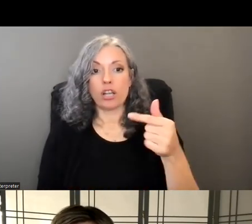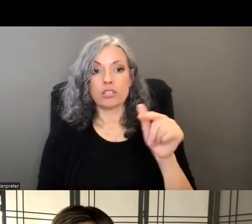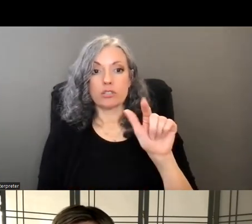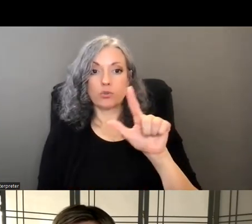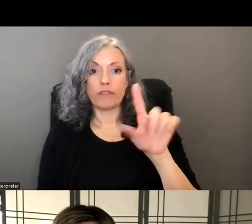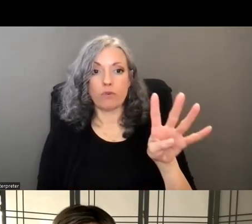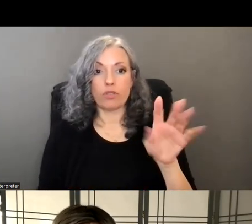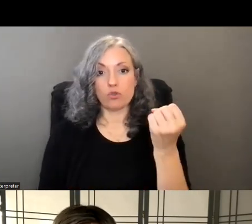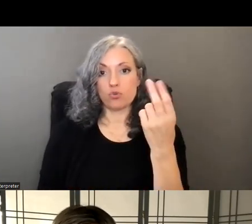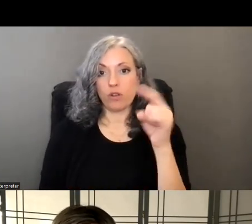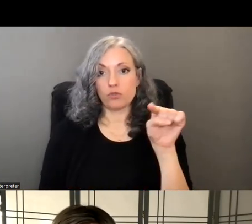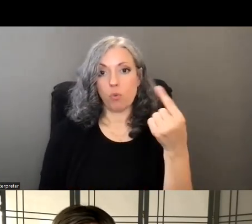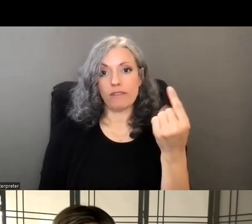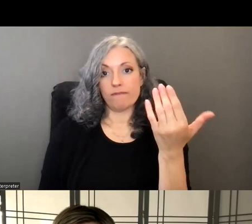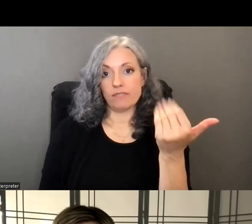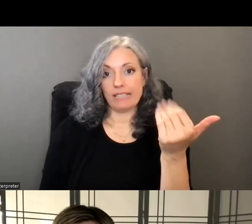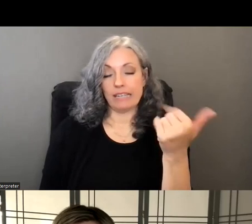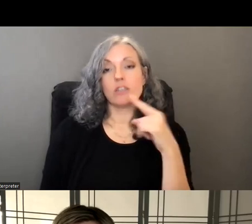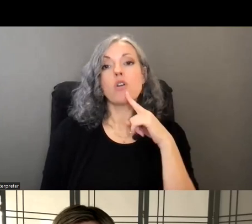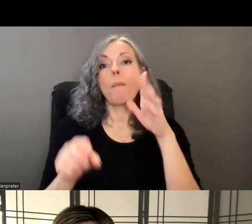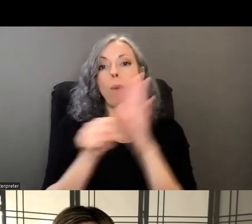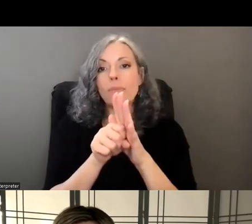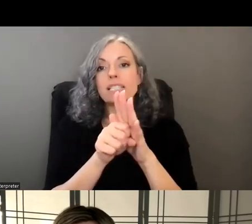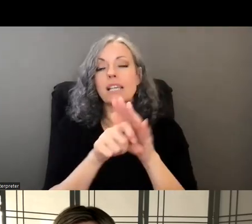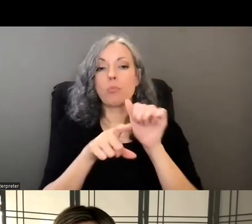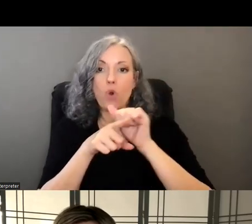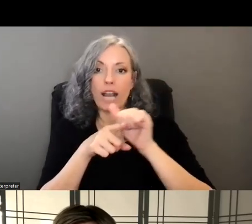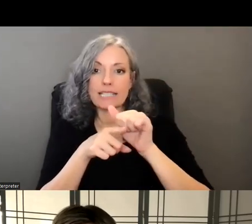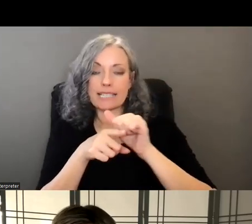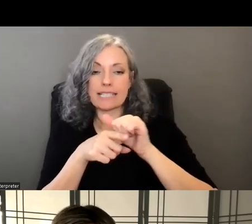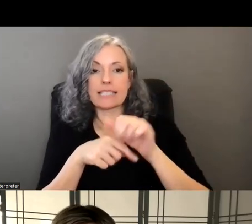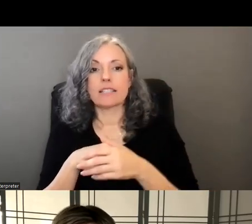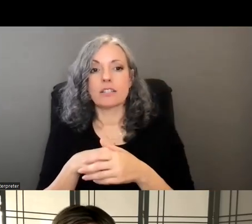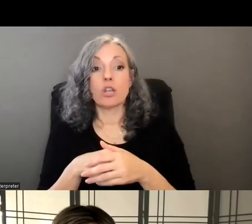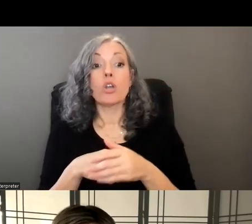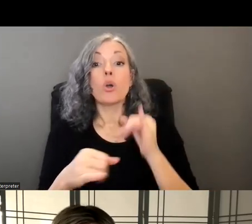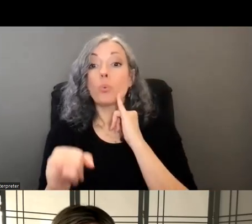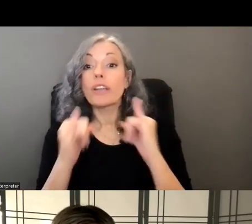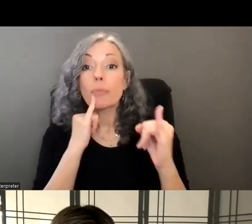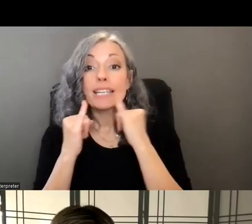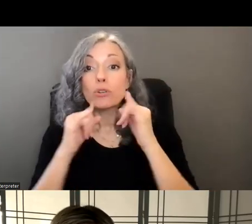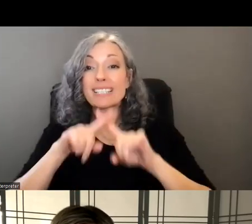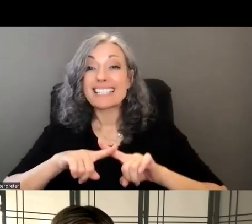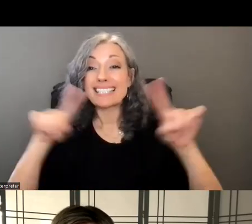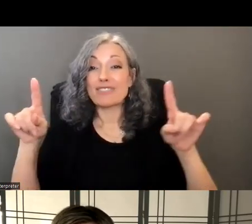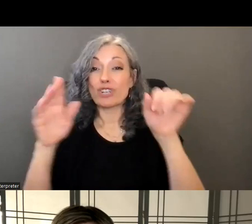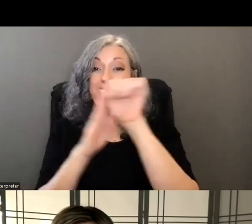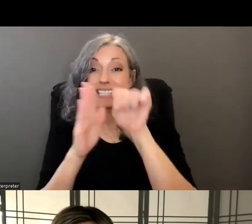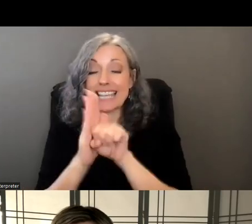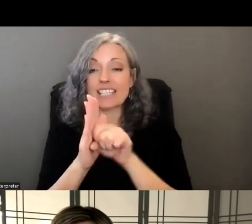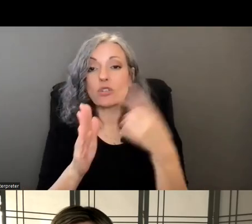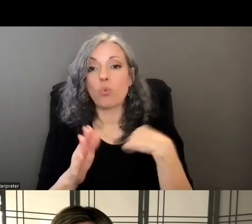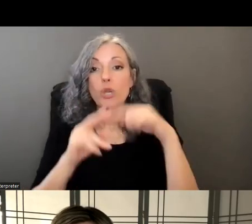115 it's on promising practices uh we have been interviewing different states we've been researching different